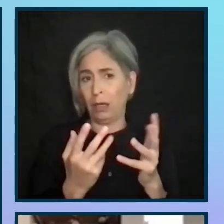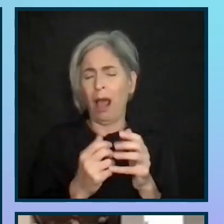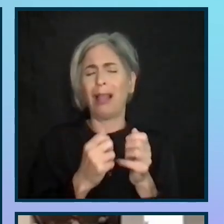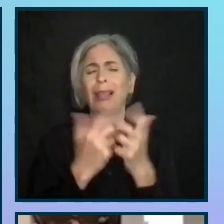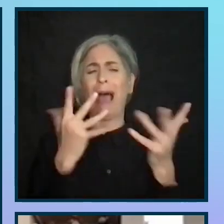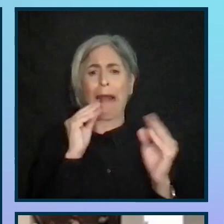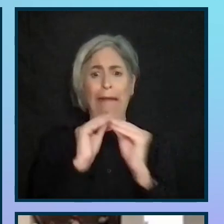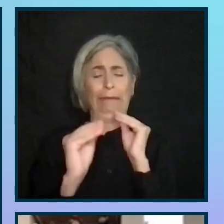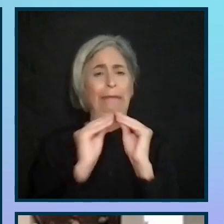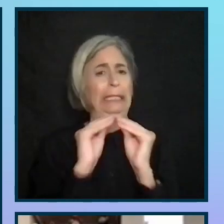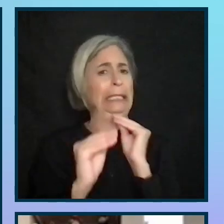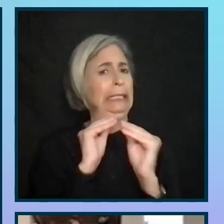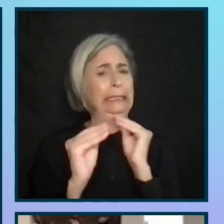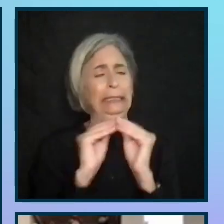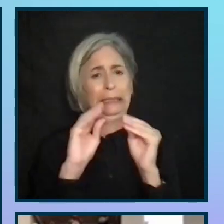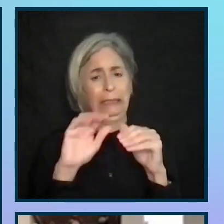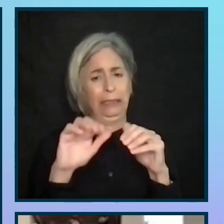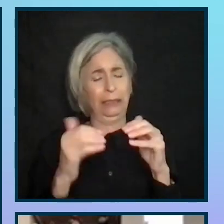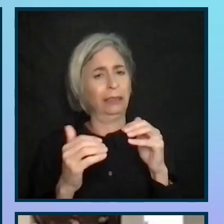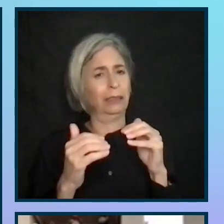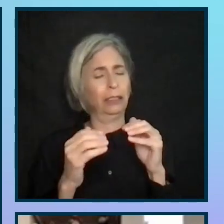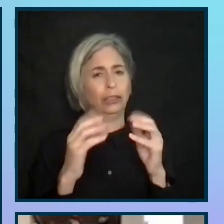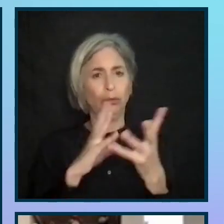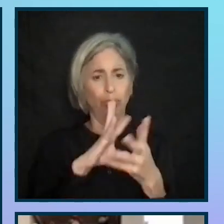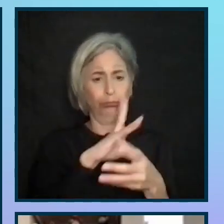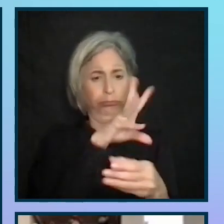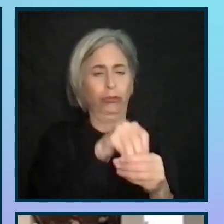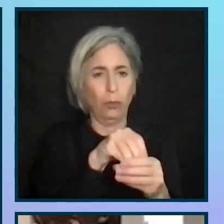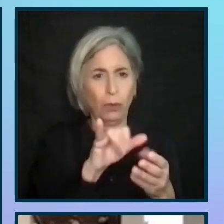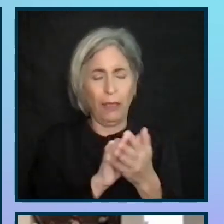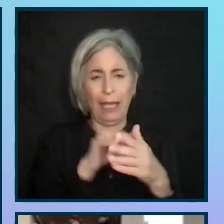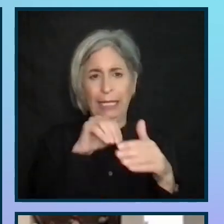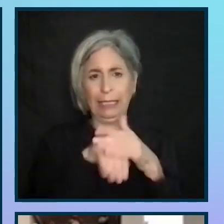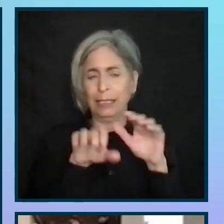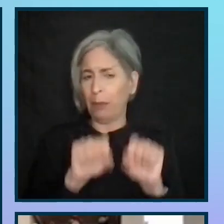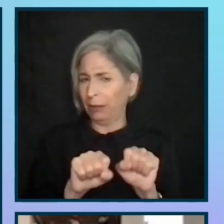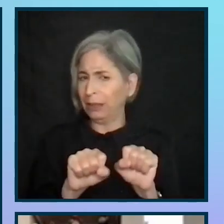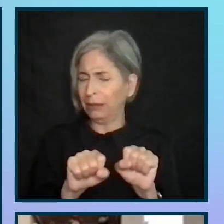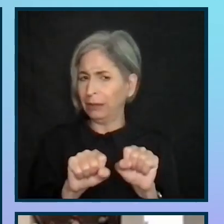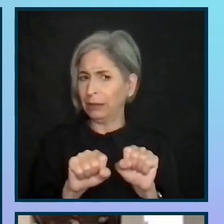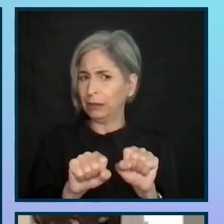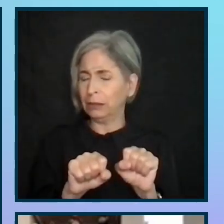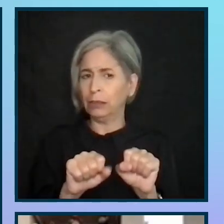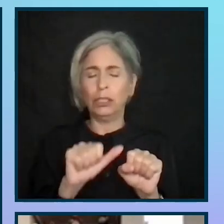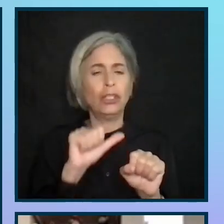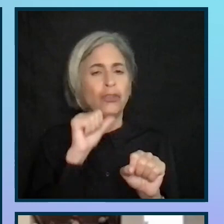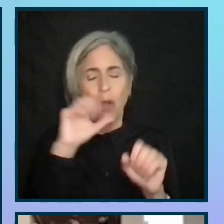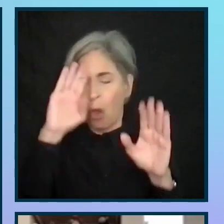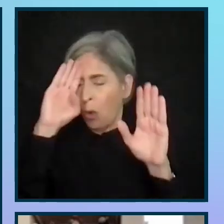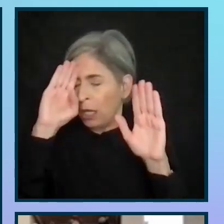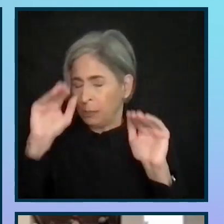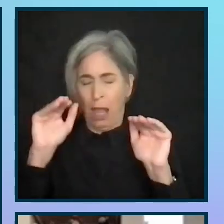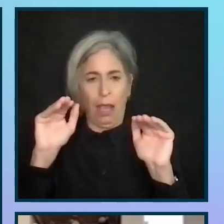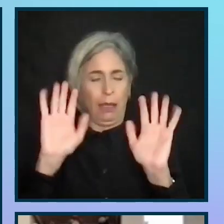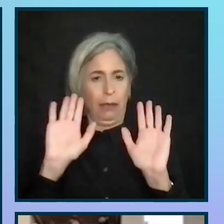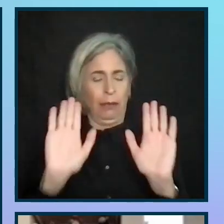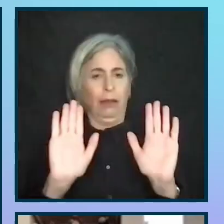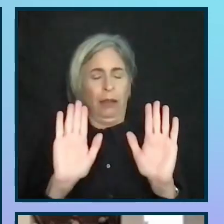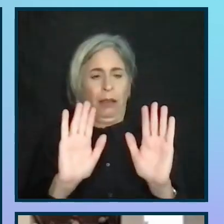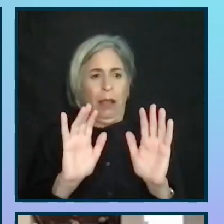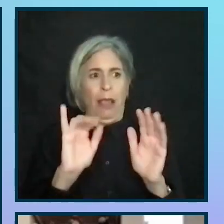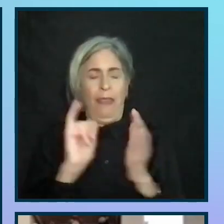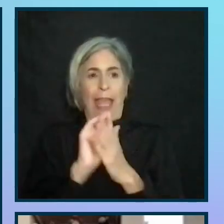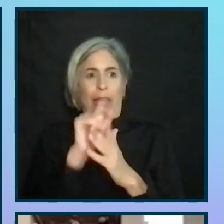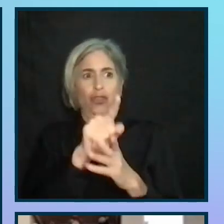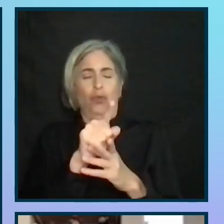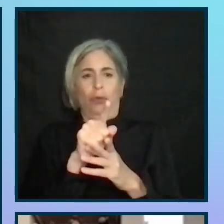of things in order to rebuild them, to incorporate that accessibility. Do not expect that putting a network in place will suddenly change